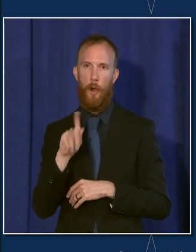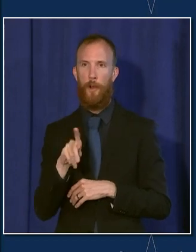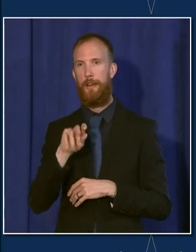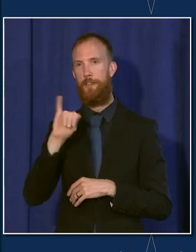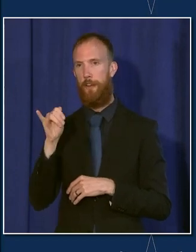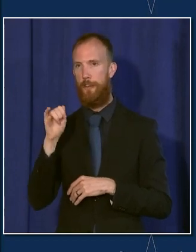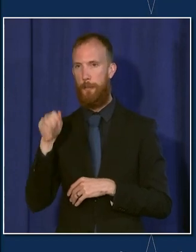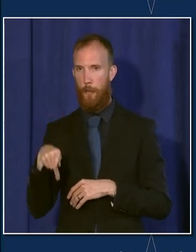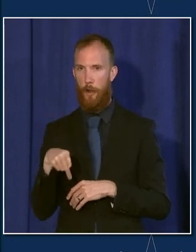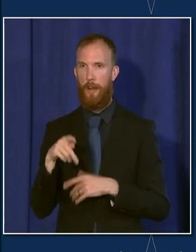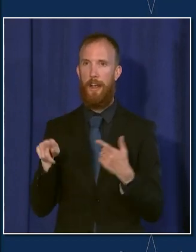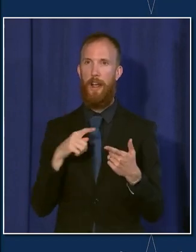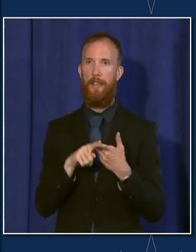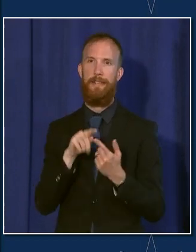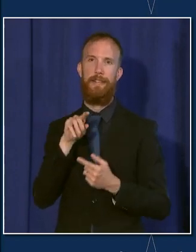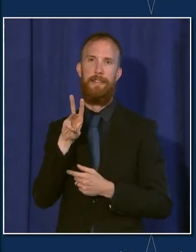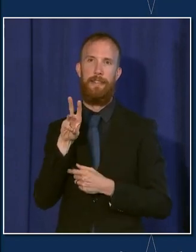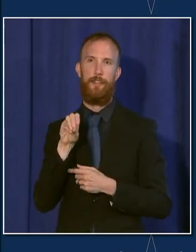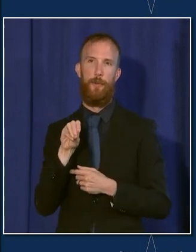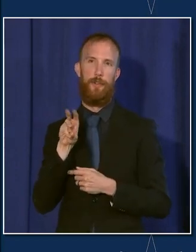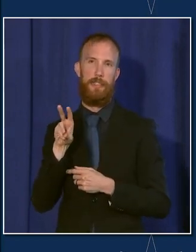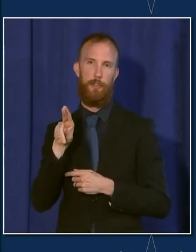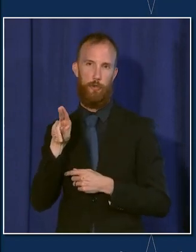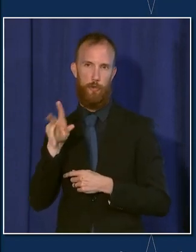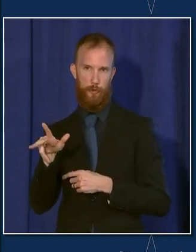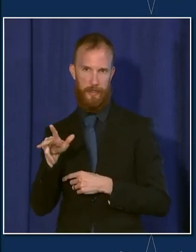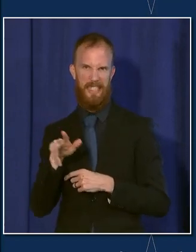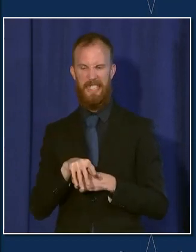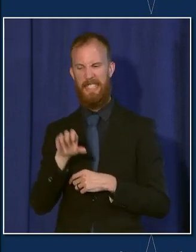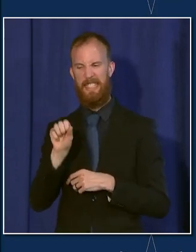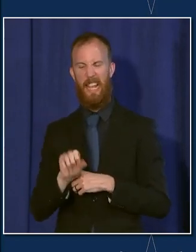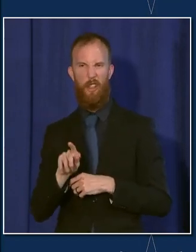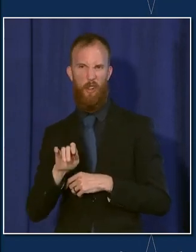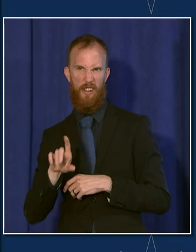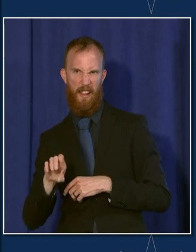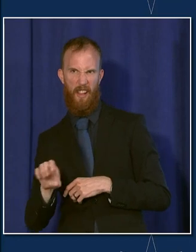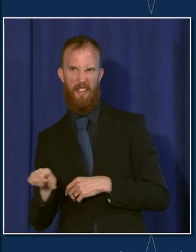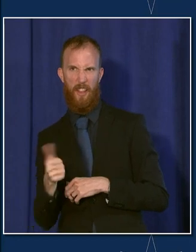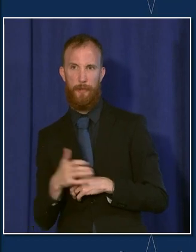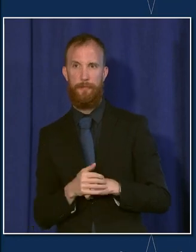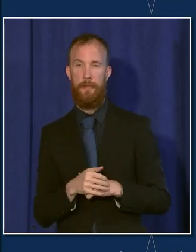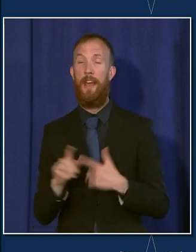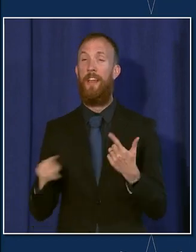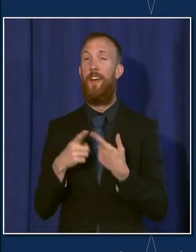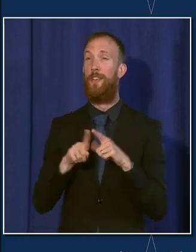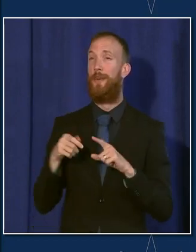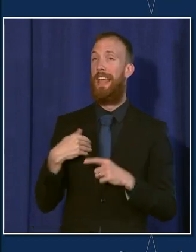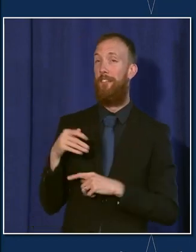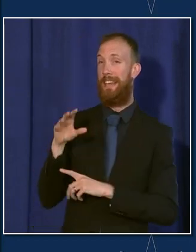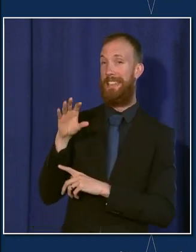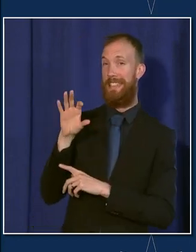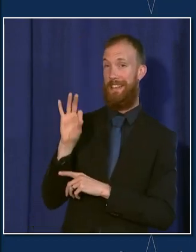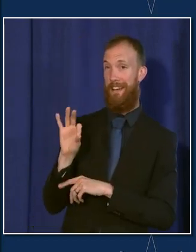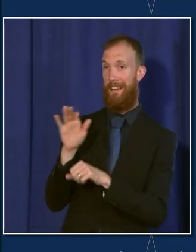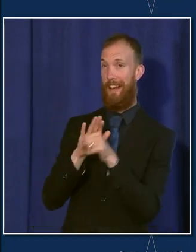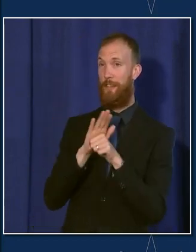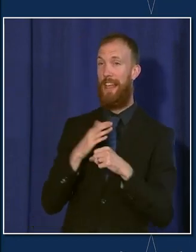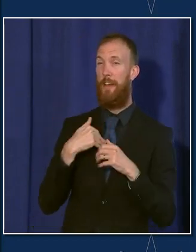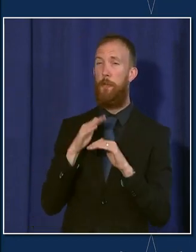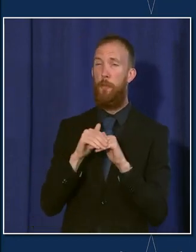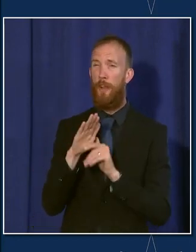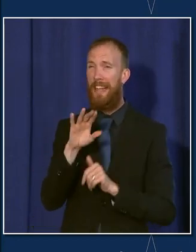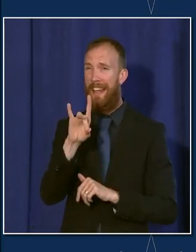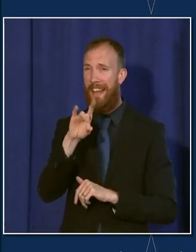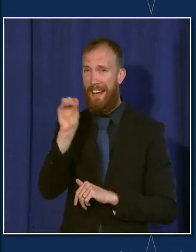North and South Lawndale. So making some really good progress. And then finally, just congrats to the nine Chicago zip codes that now have an 80%